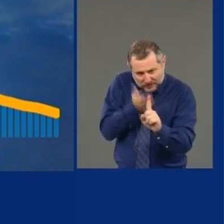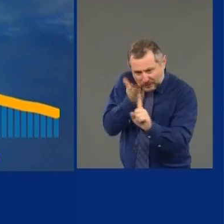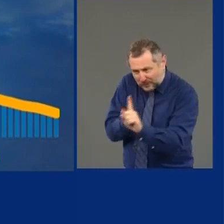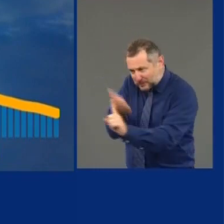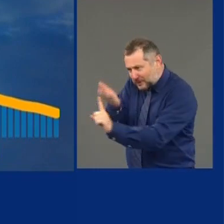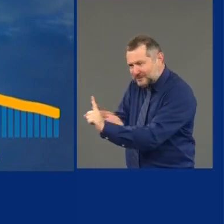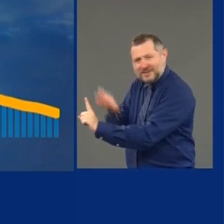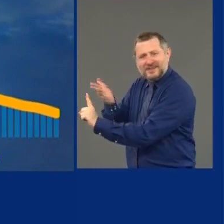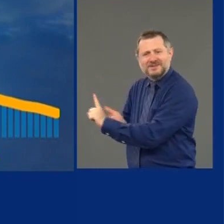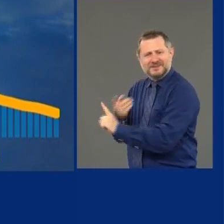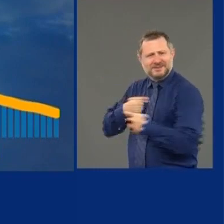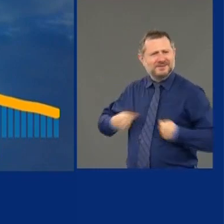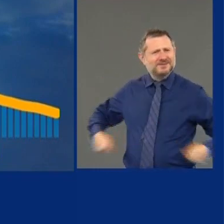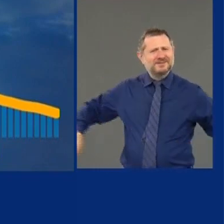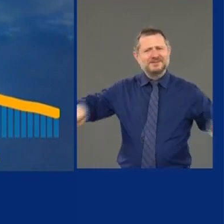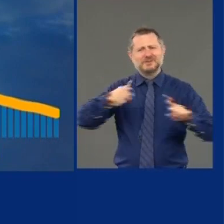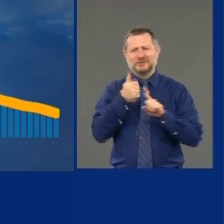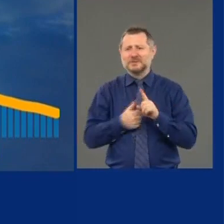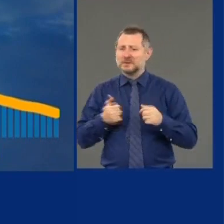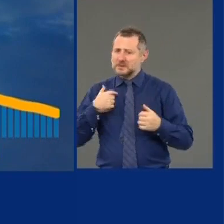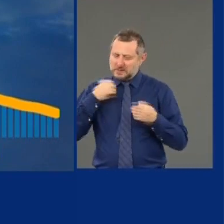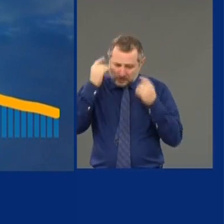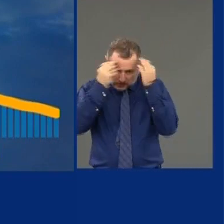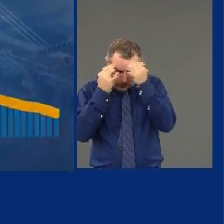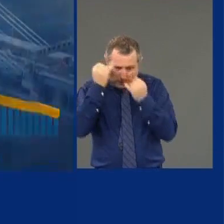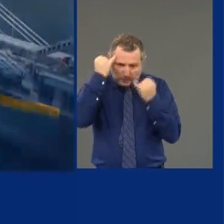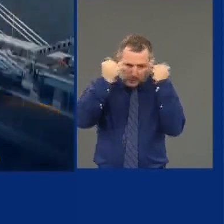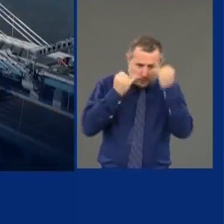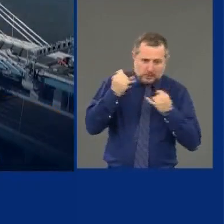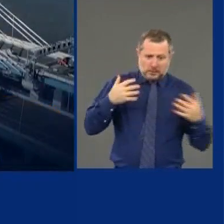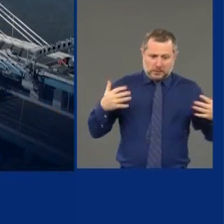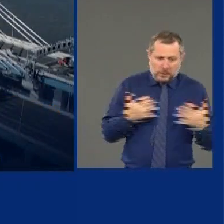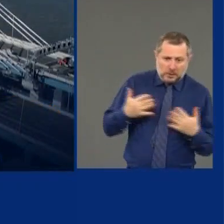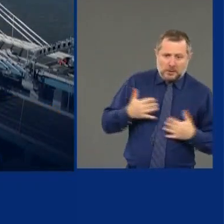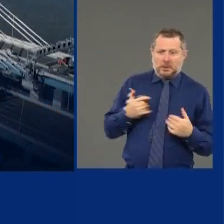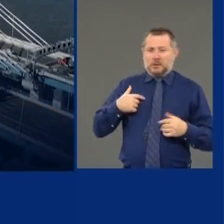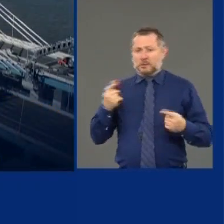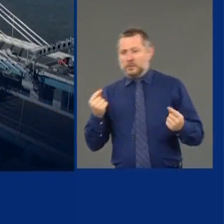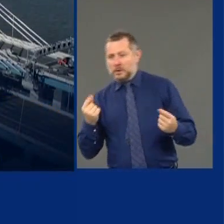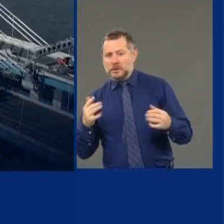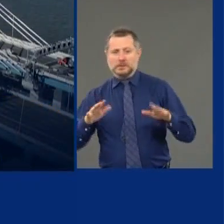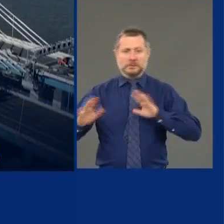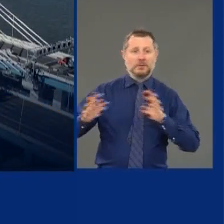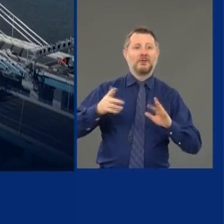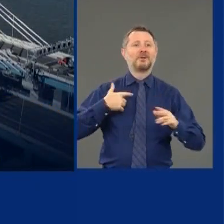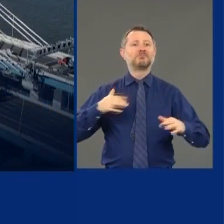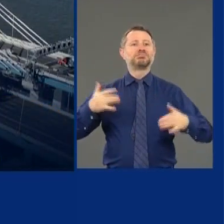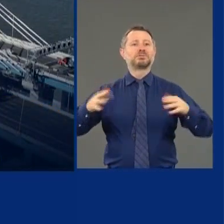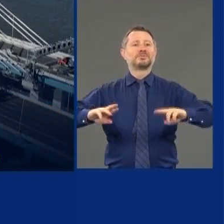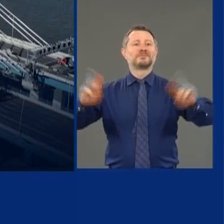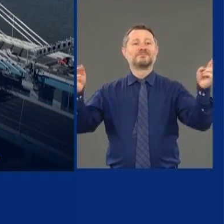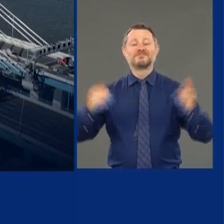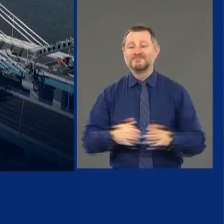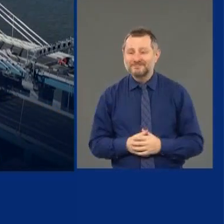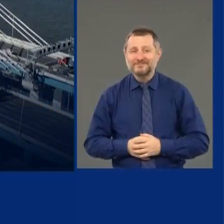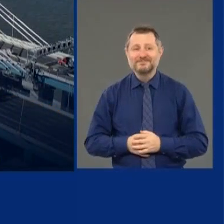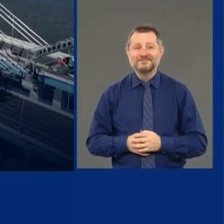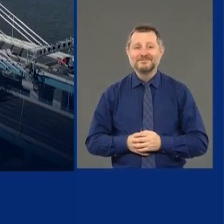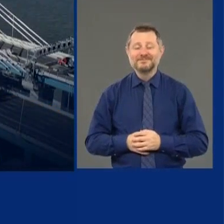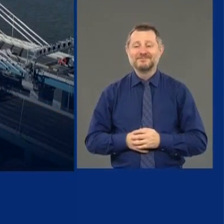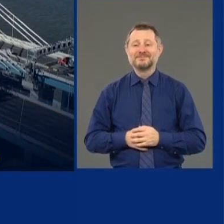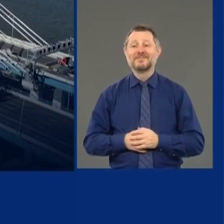had to battle our own fears and our own demons to be ready for the moment. And this